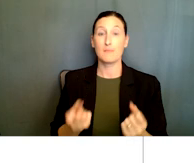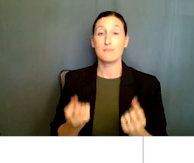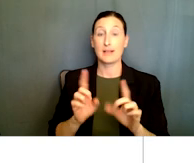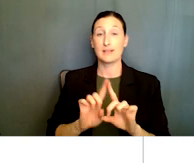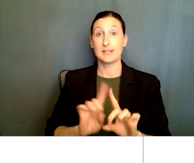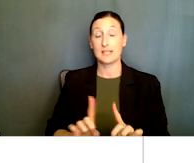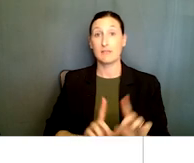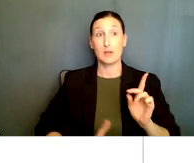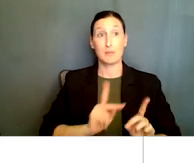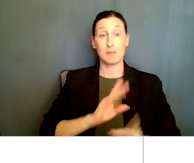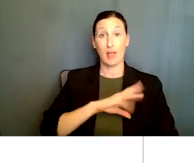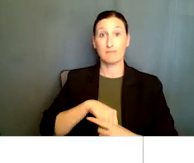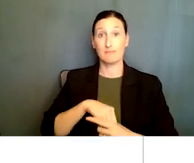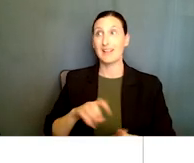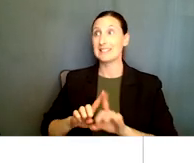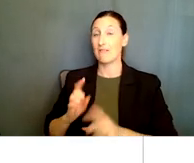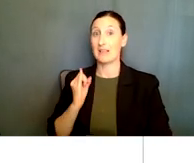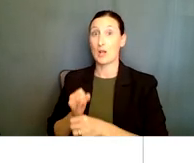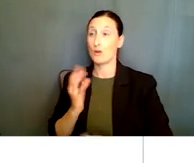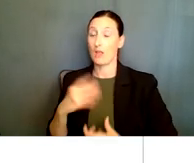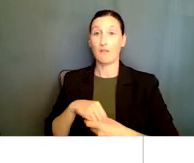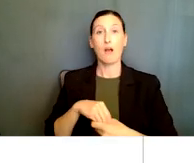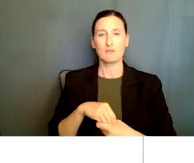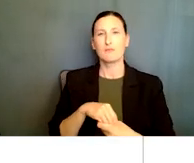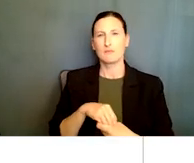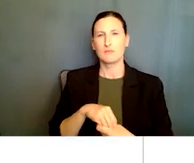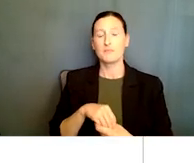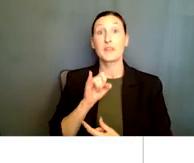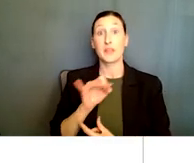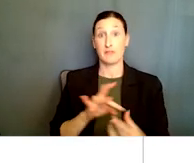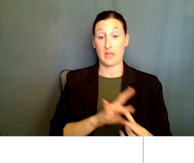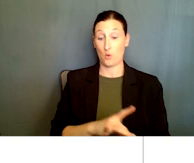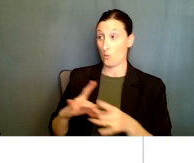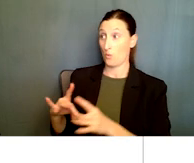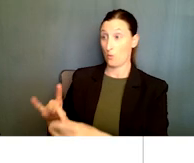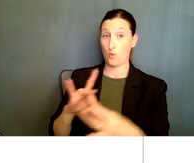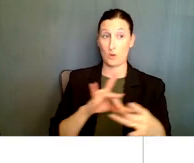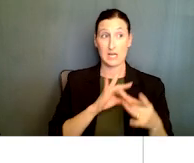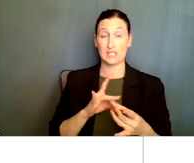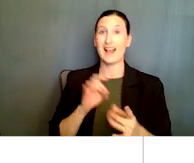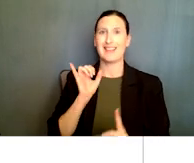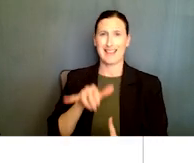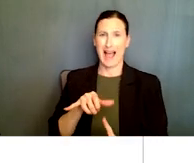from different institutions, the coordination is super important.